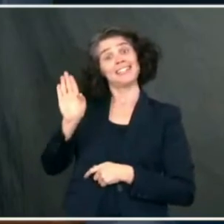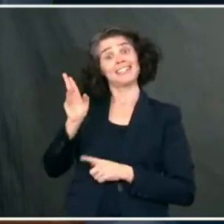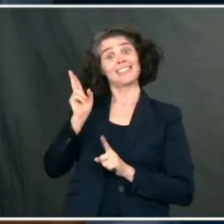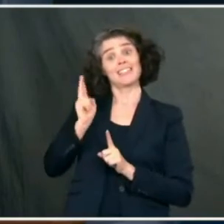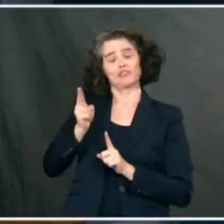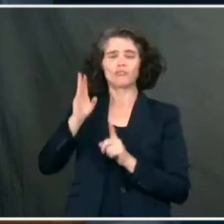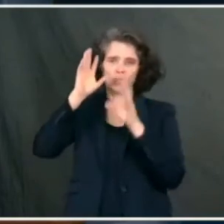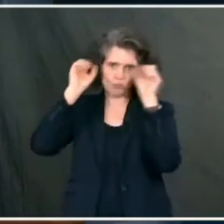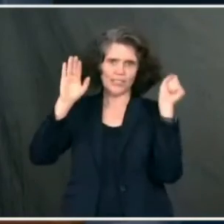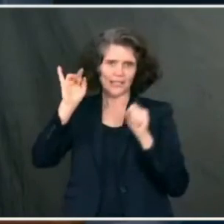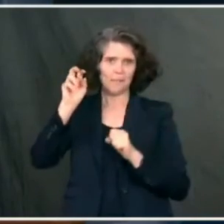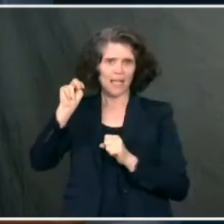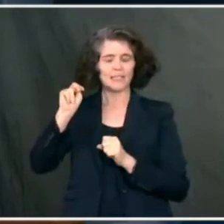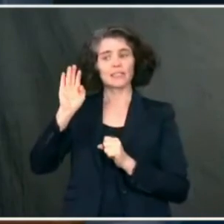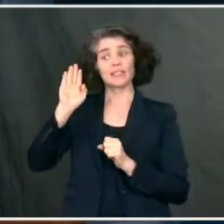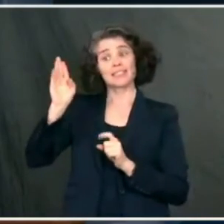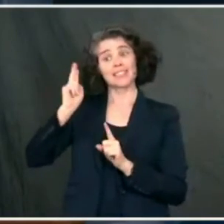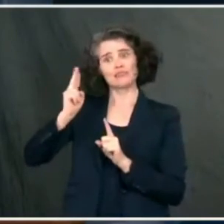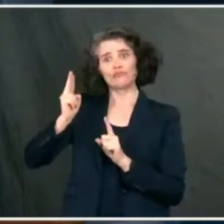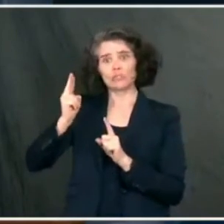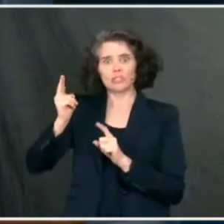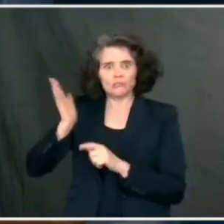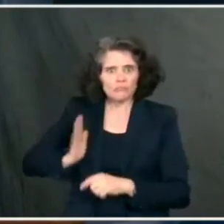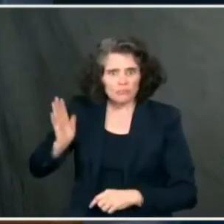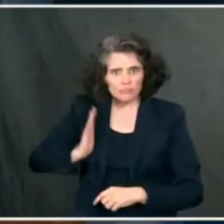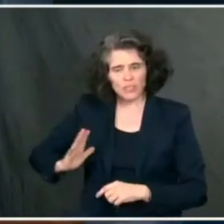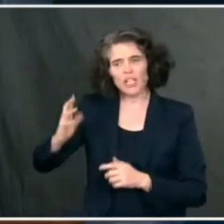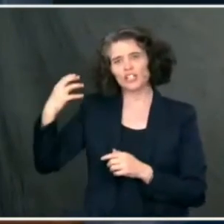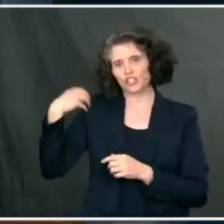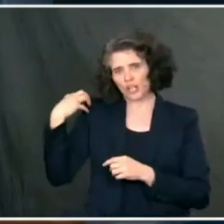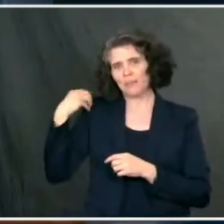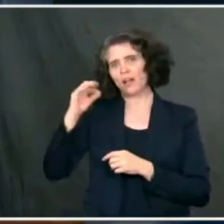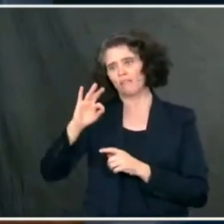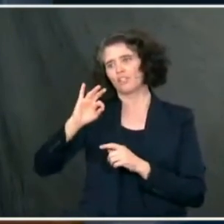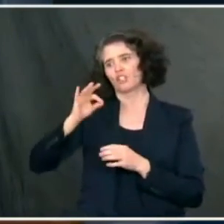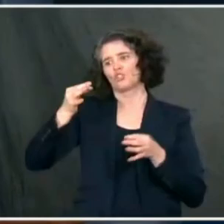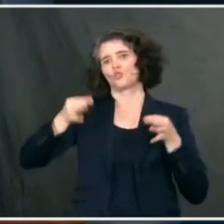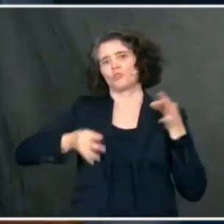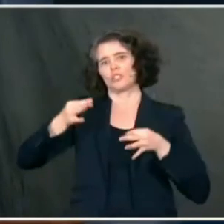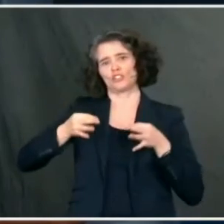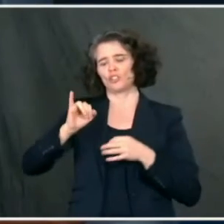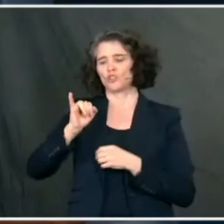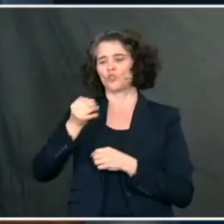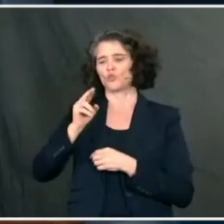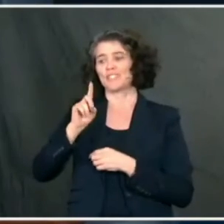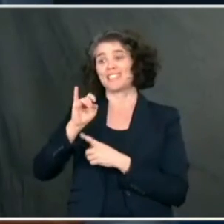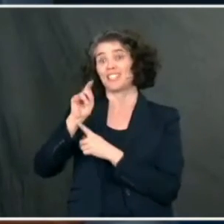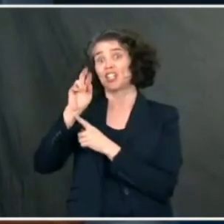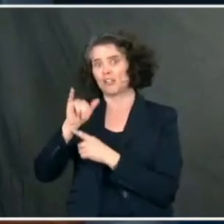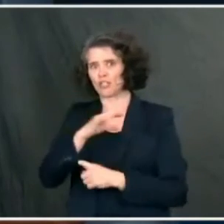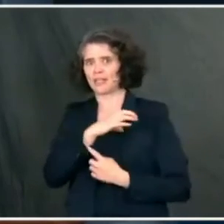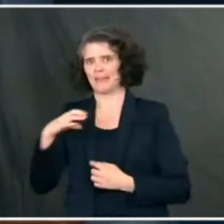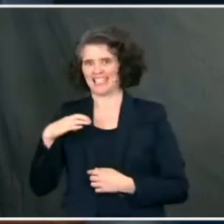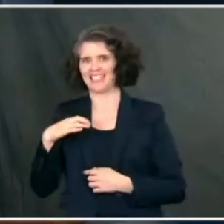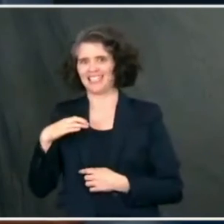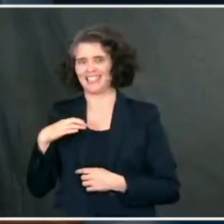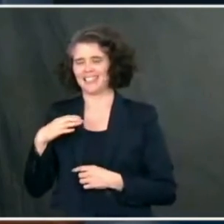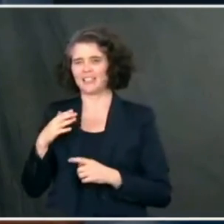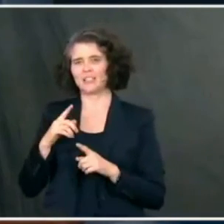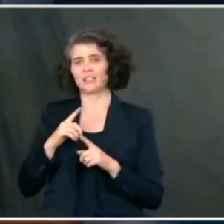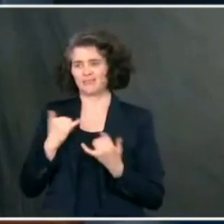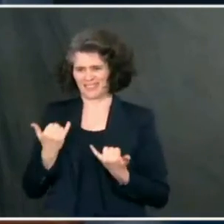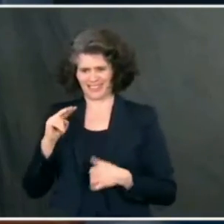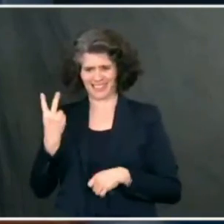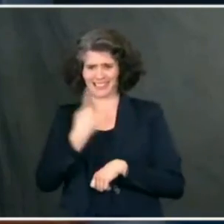judicial issues, having served as the chairman of the Judiciary Committee many years ago. But on day two, I don't have any